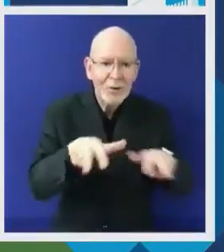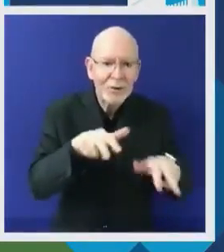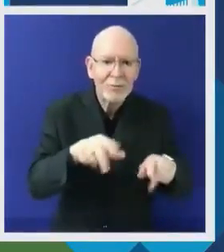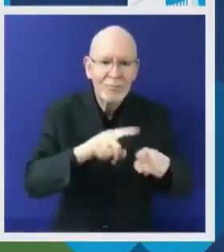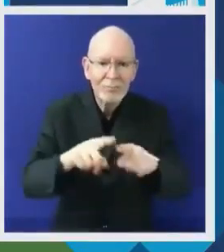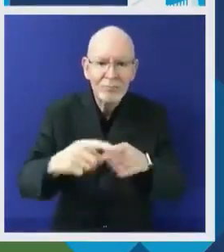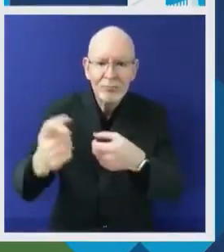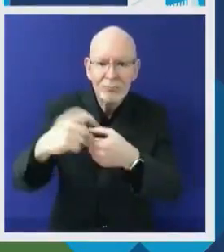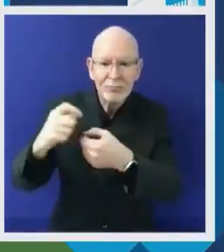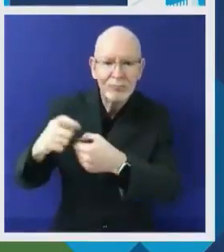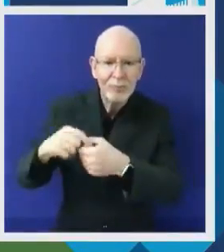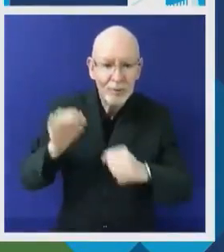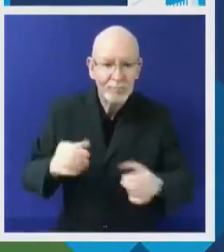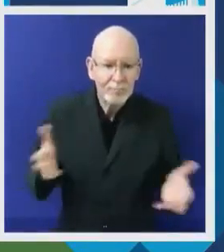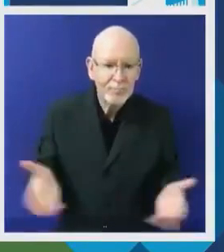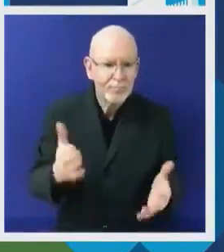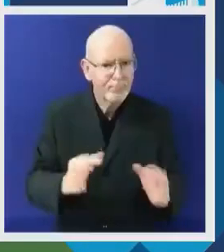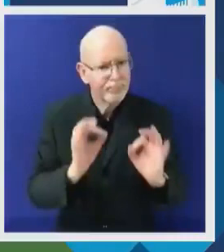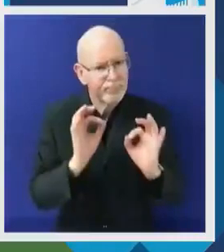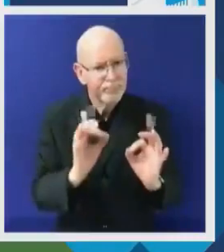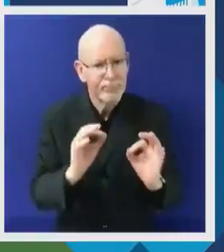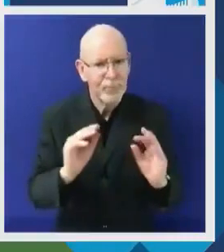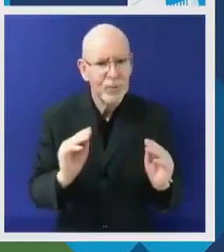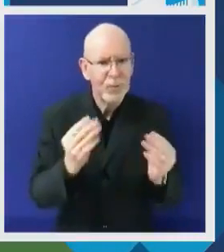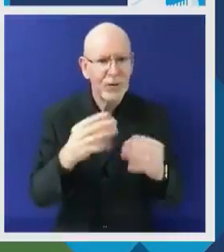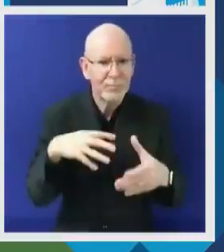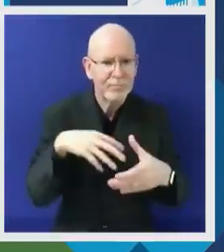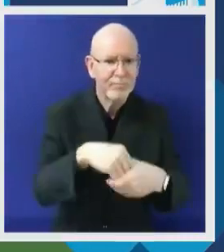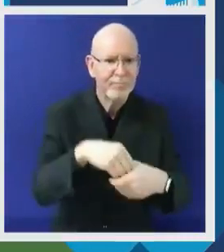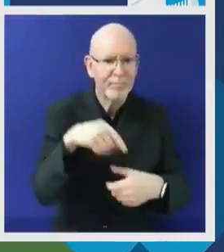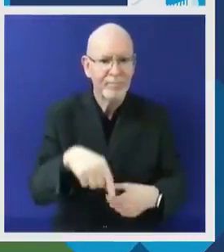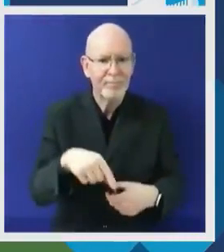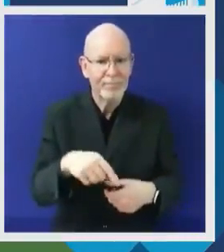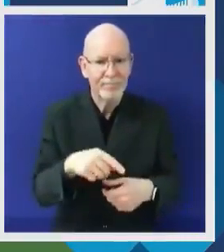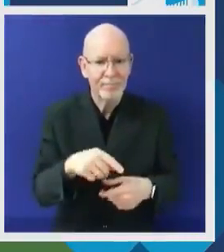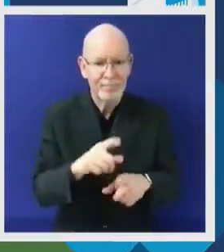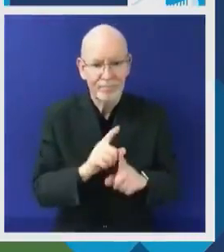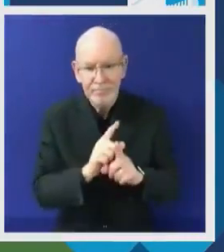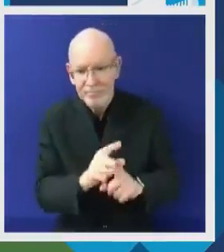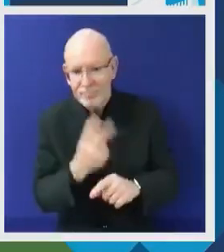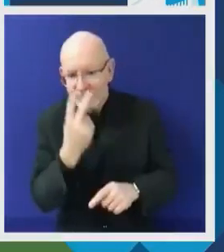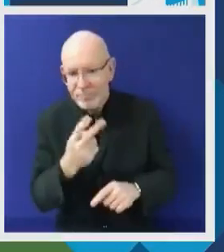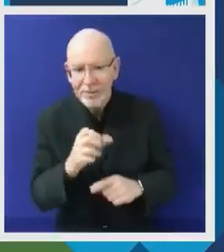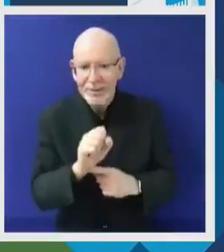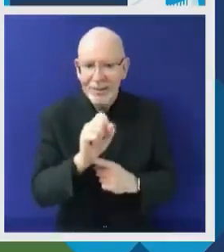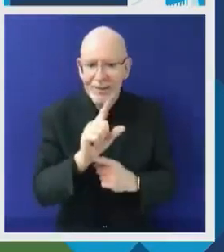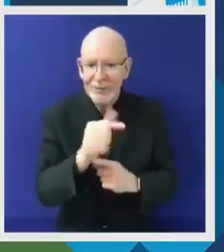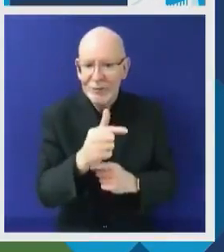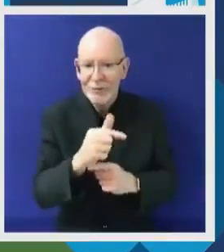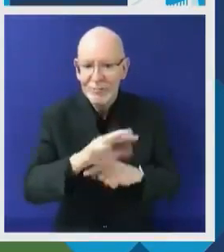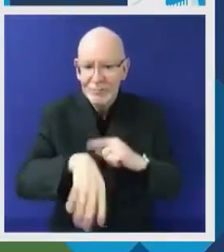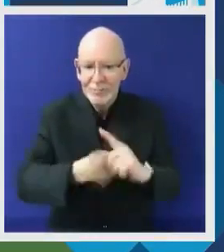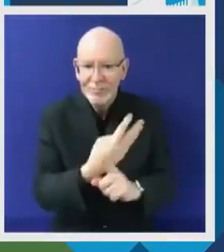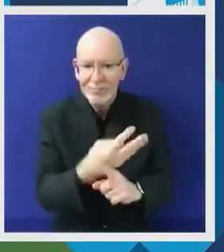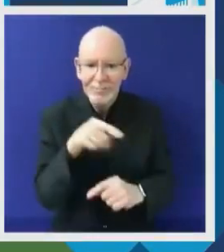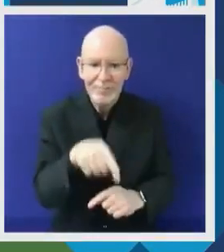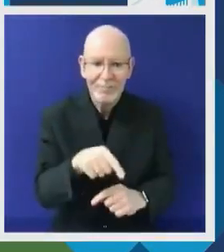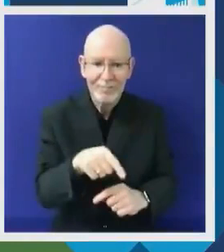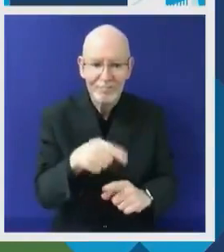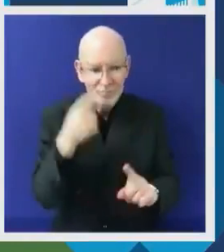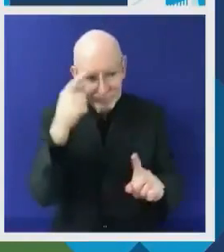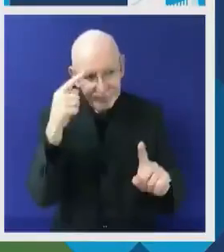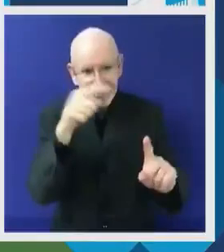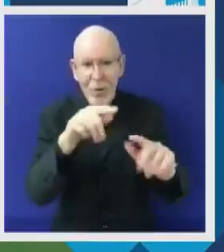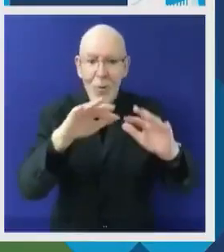where decisions are being made. With that in mind, I am especially encouraged that over 60 high-level government